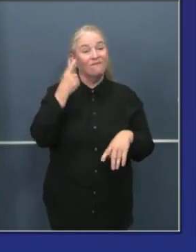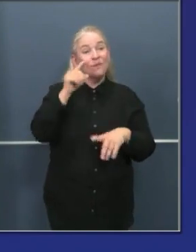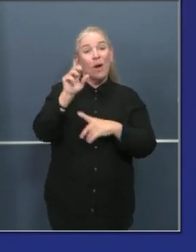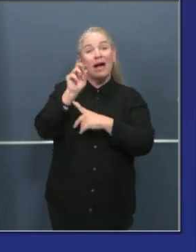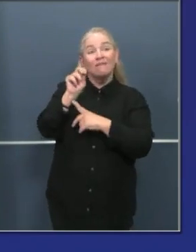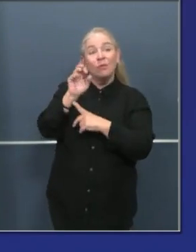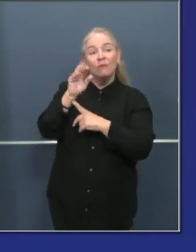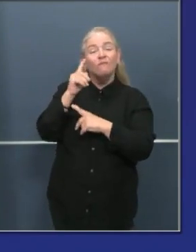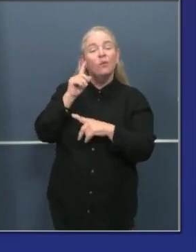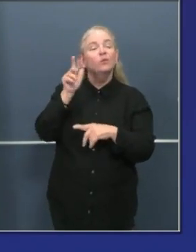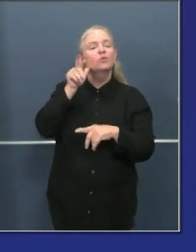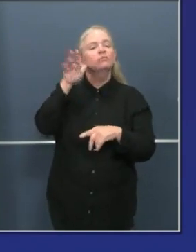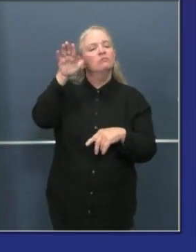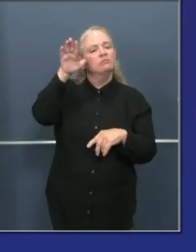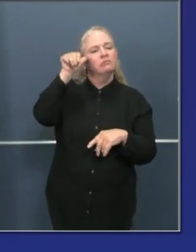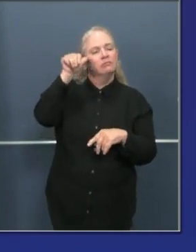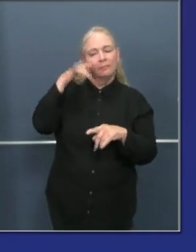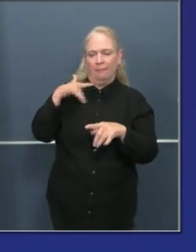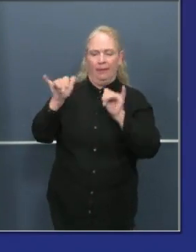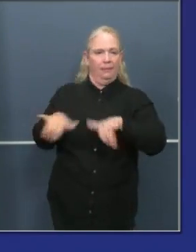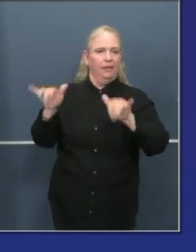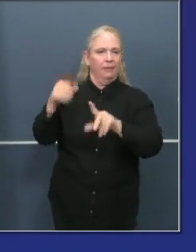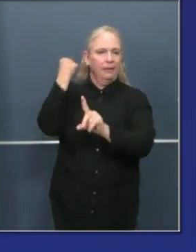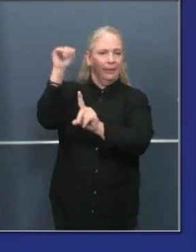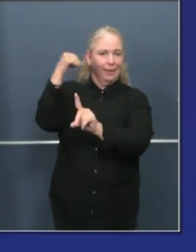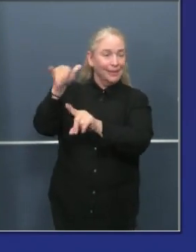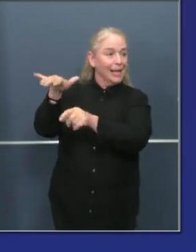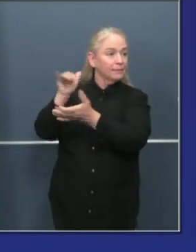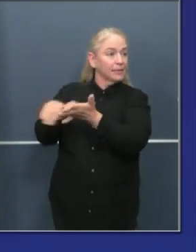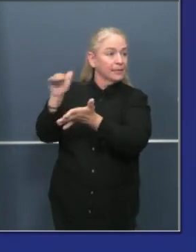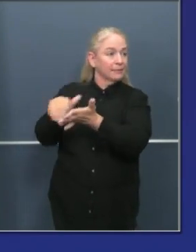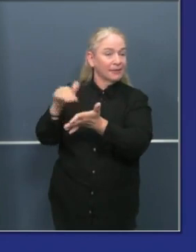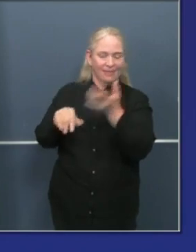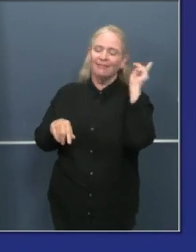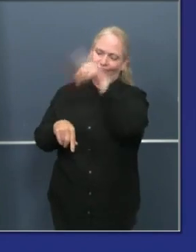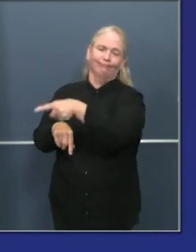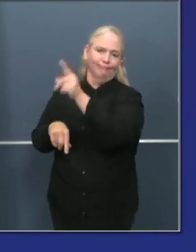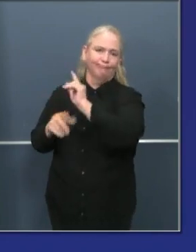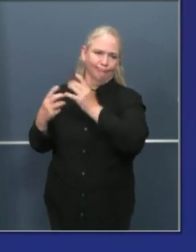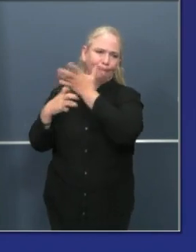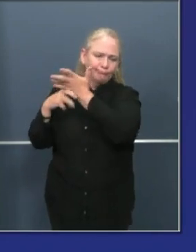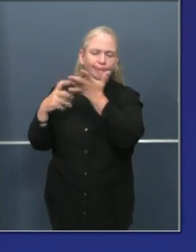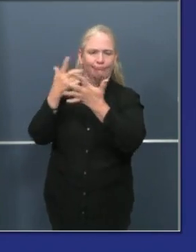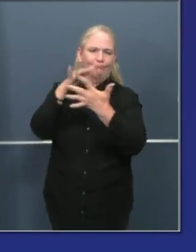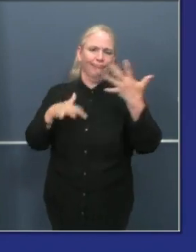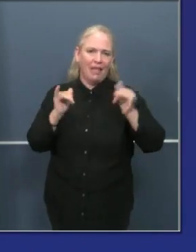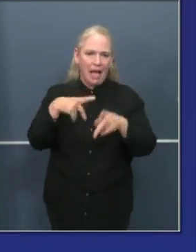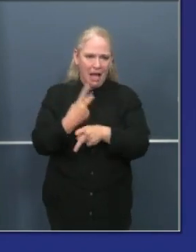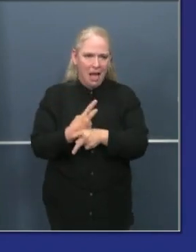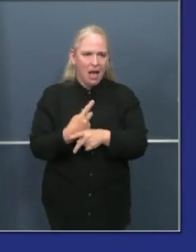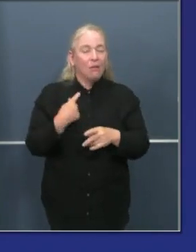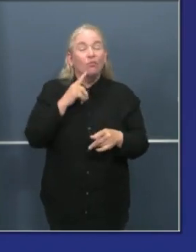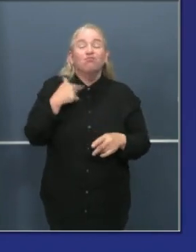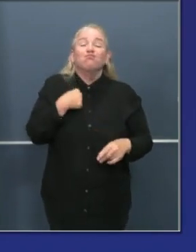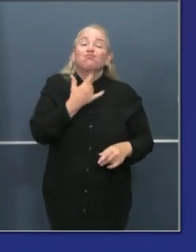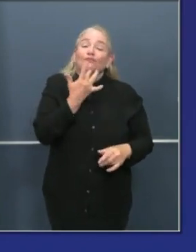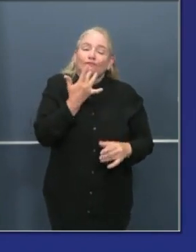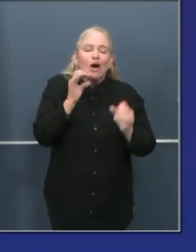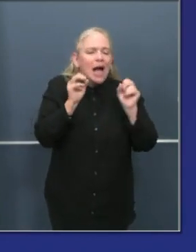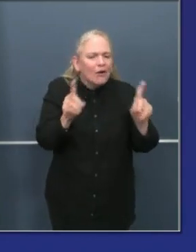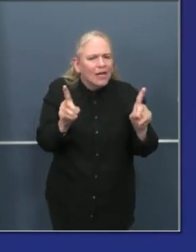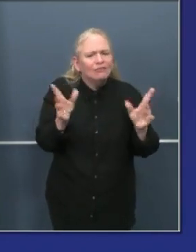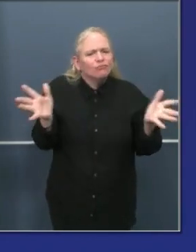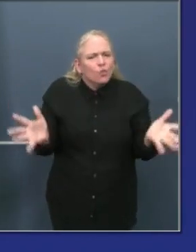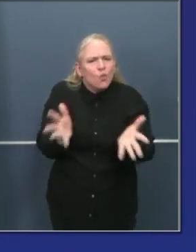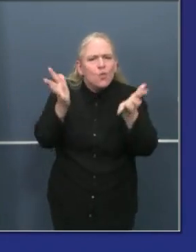primary focus of the enforcement, education, along the criteria that we put out and the guidelines and the modifications